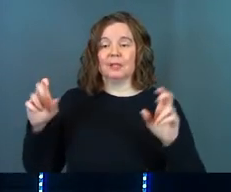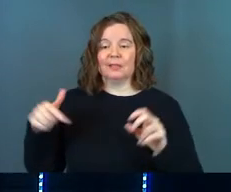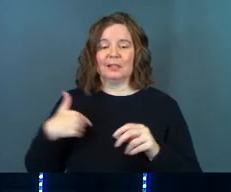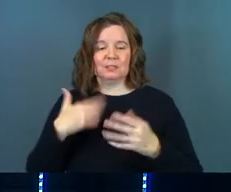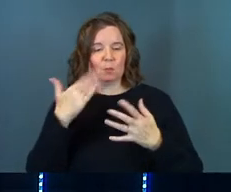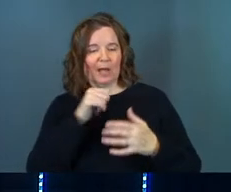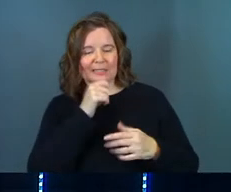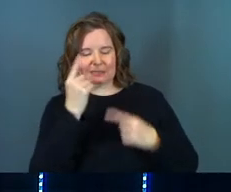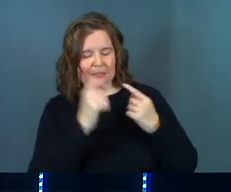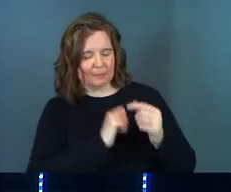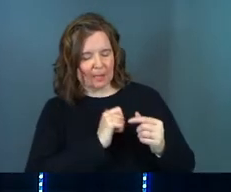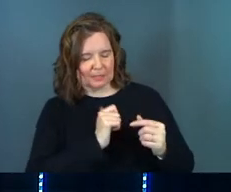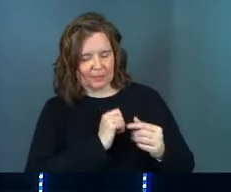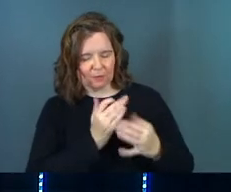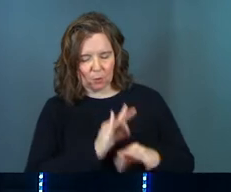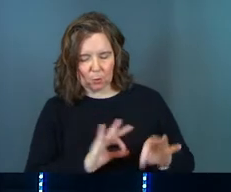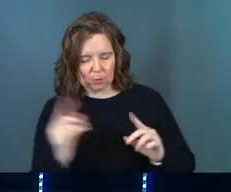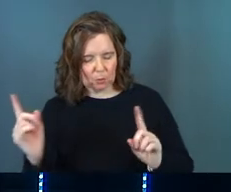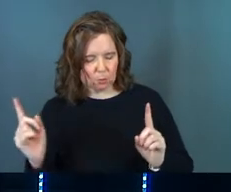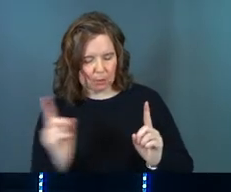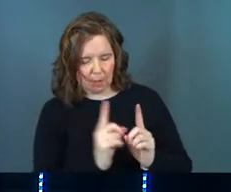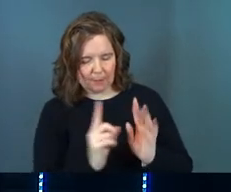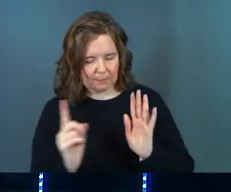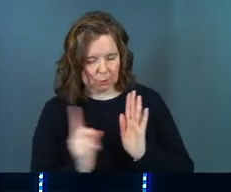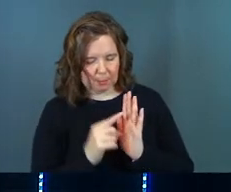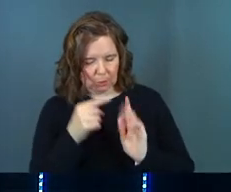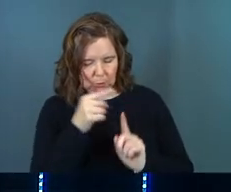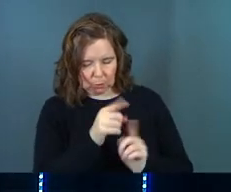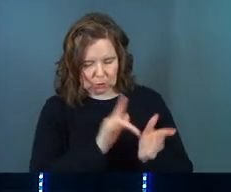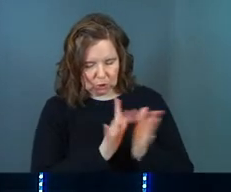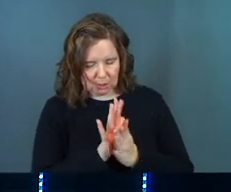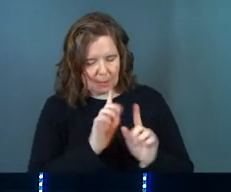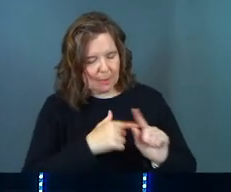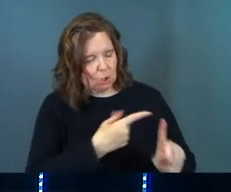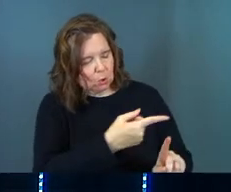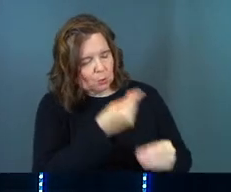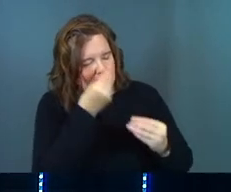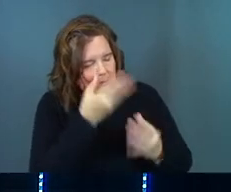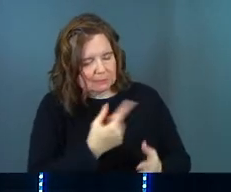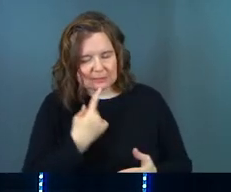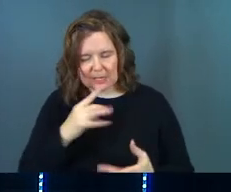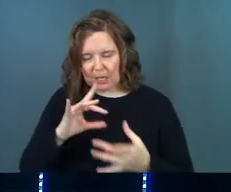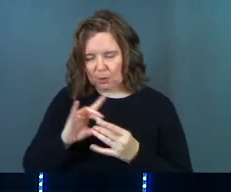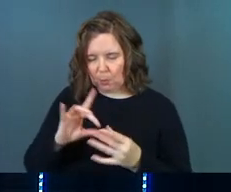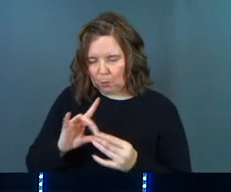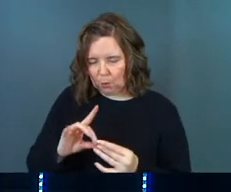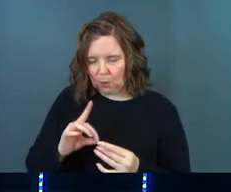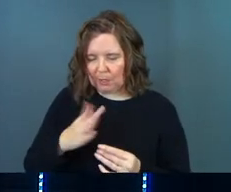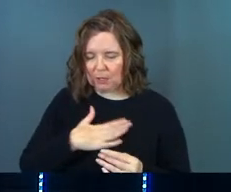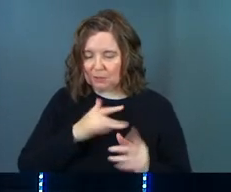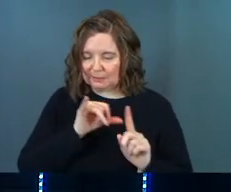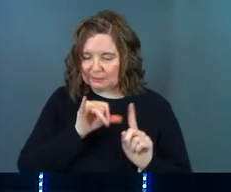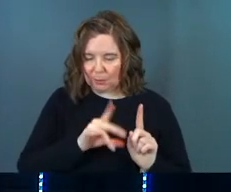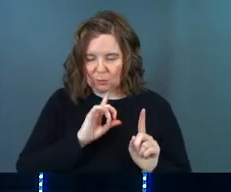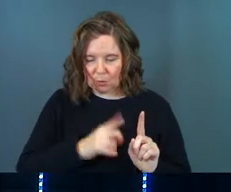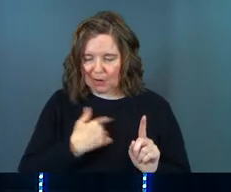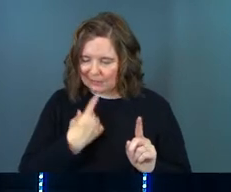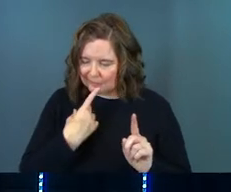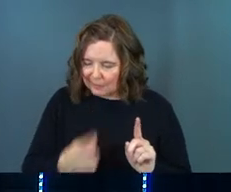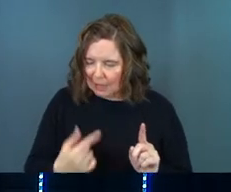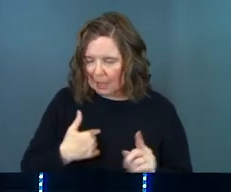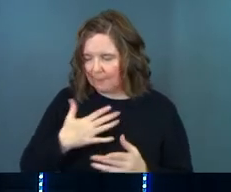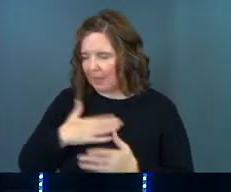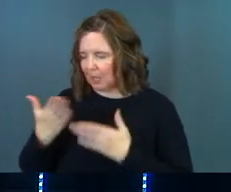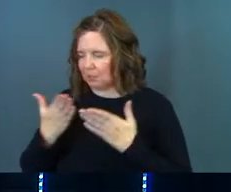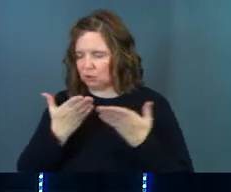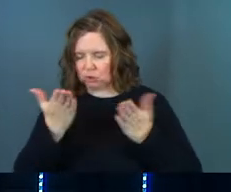why I did not even consider myself worthy to come to you, Jesus. But say the word, and my servant will be healed. For I myself am